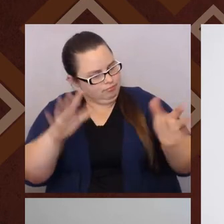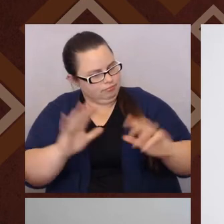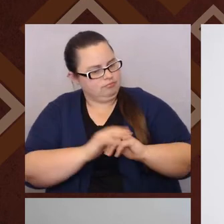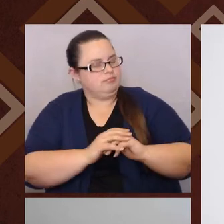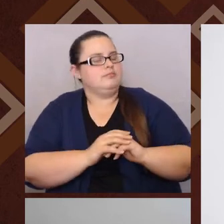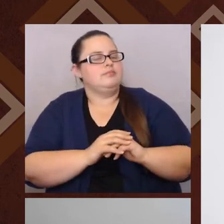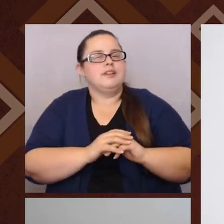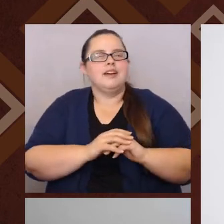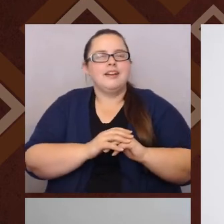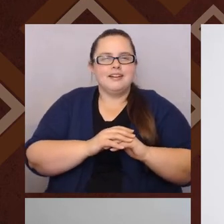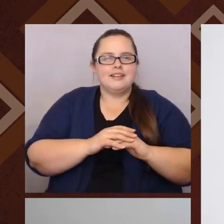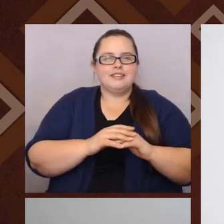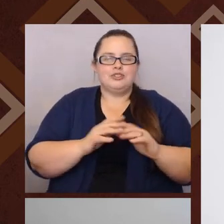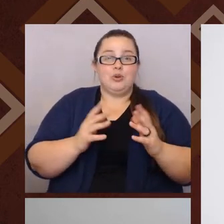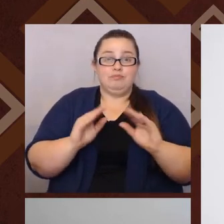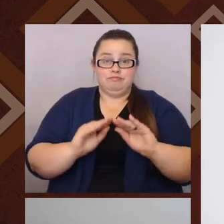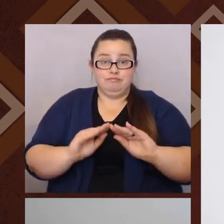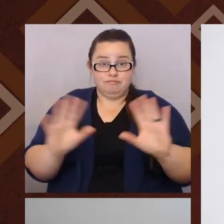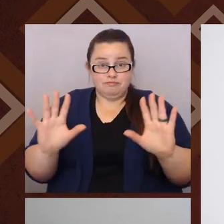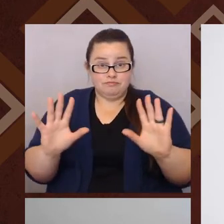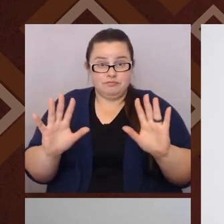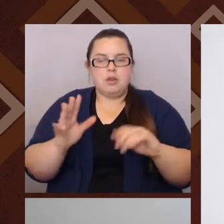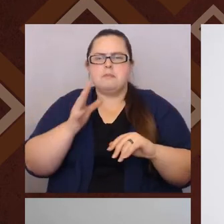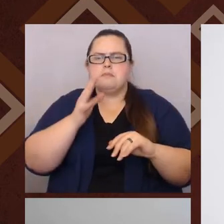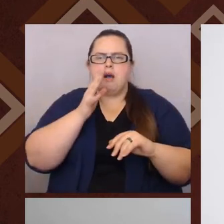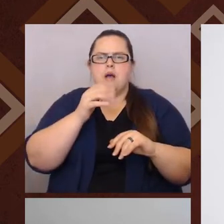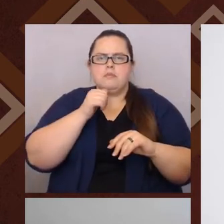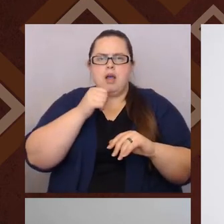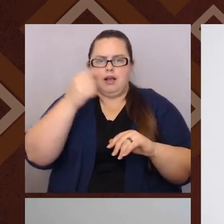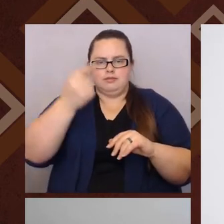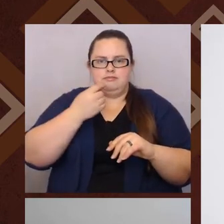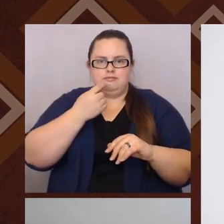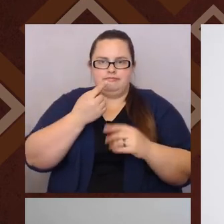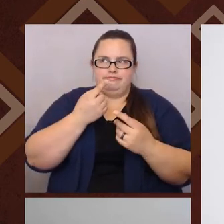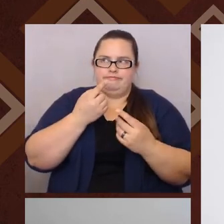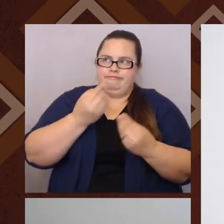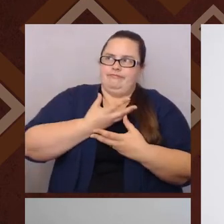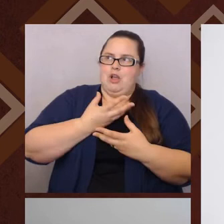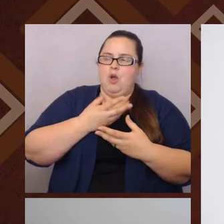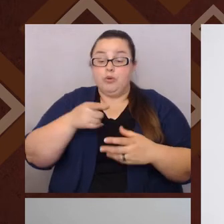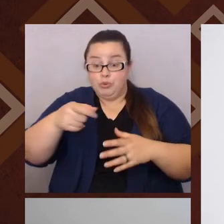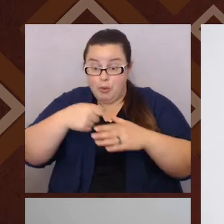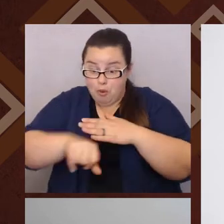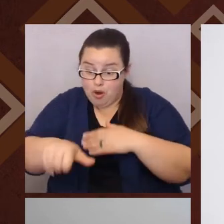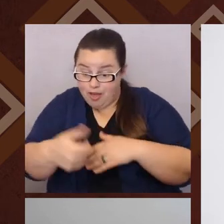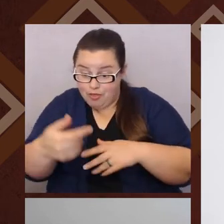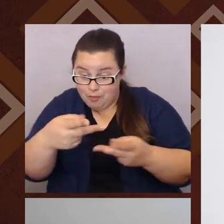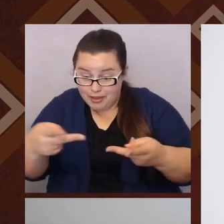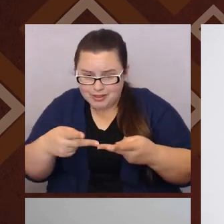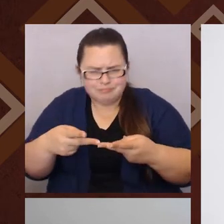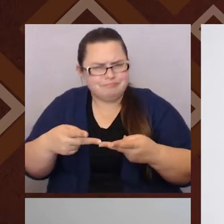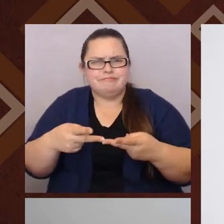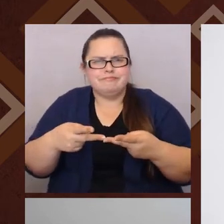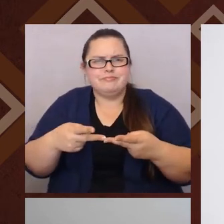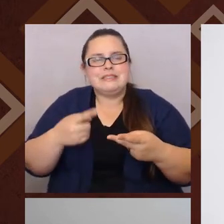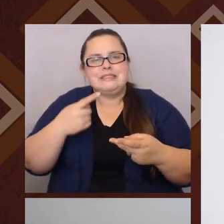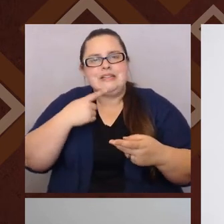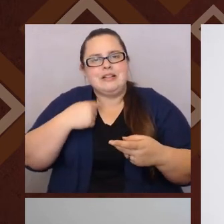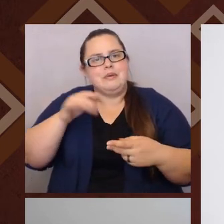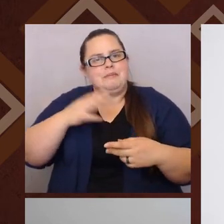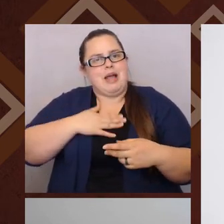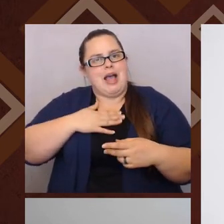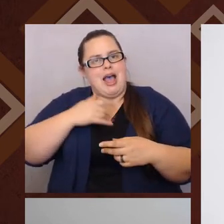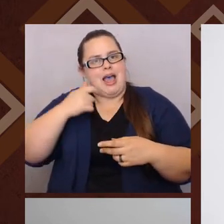you know, to be very clear, she was, she wasn't telling me that I was born somewhere else. She was telling me that that was my ethnicity. That was who I was. Right. And that's